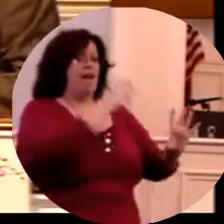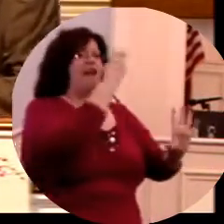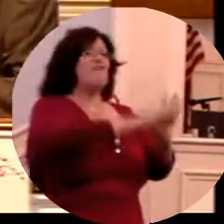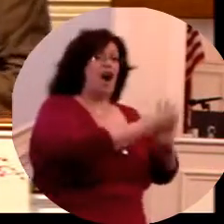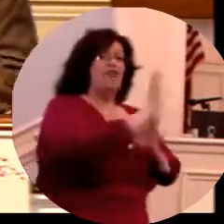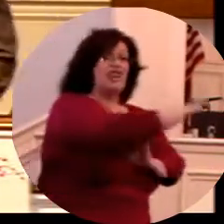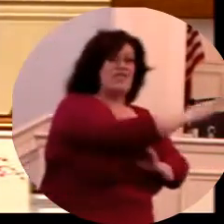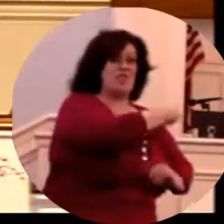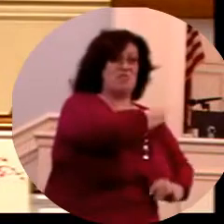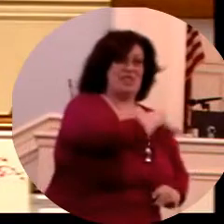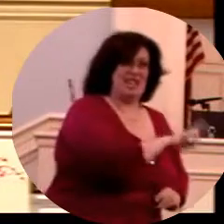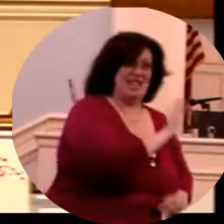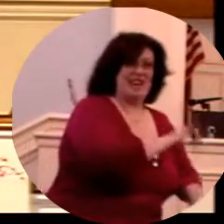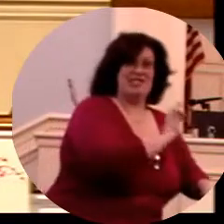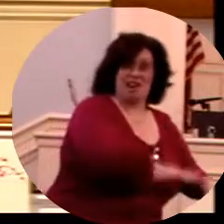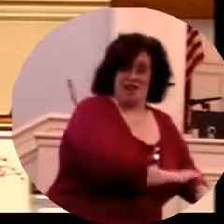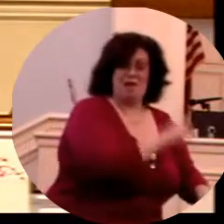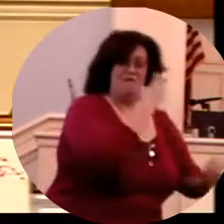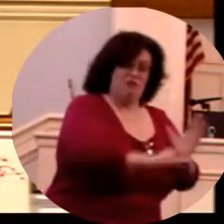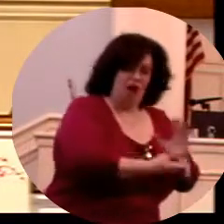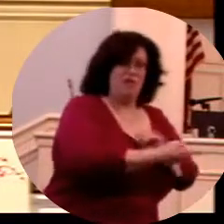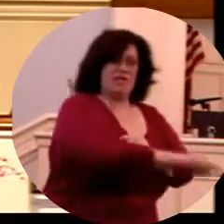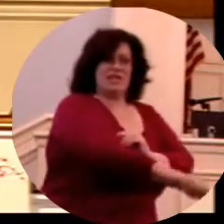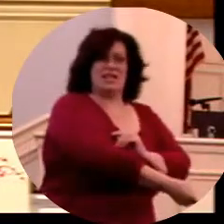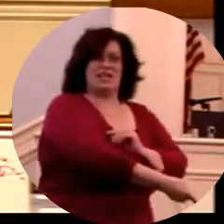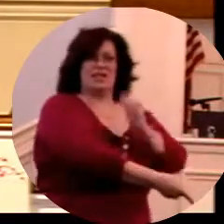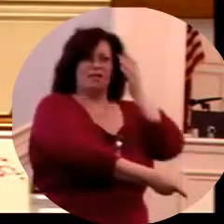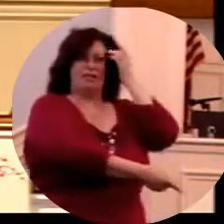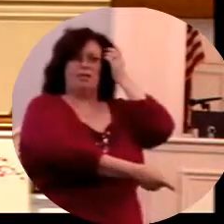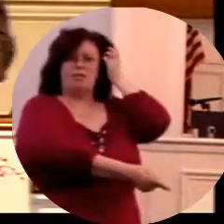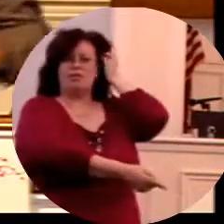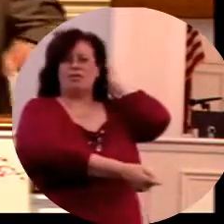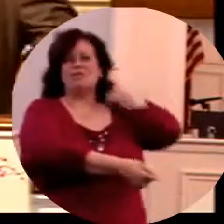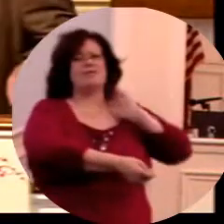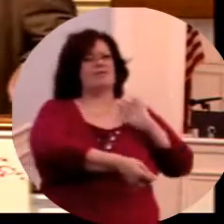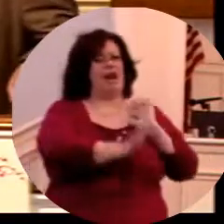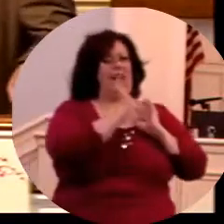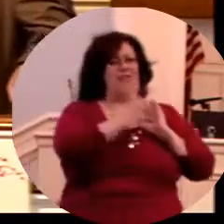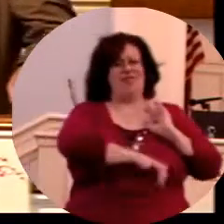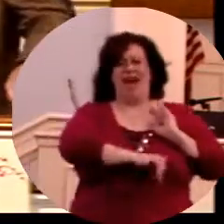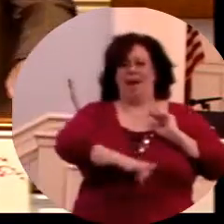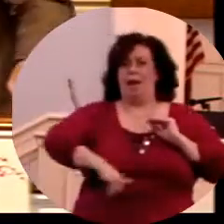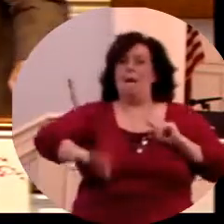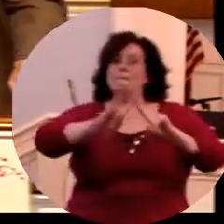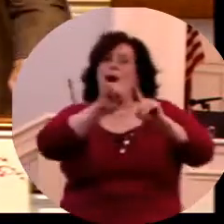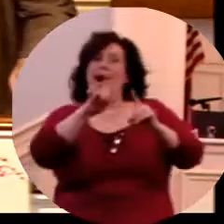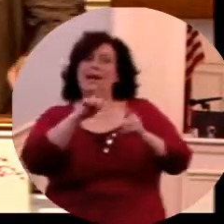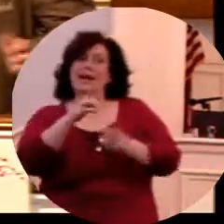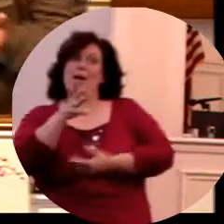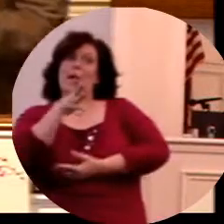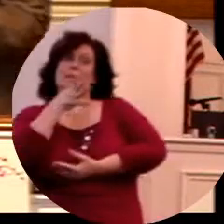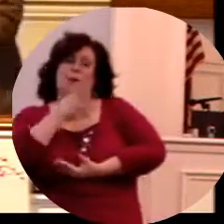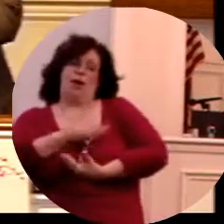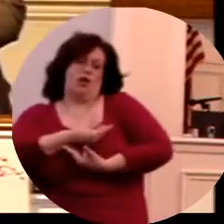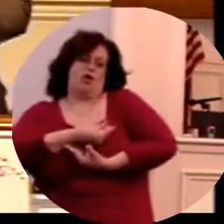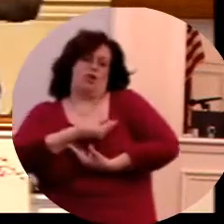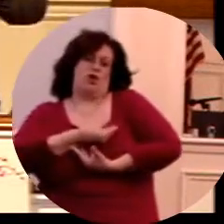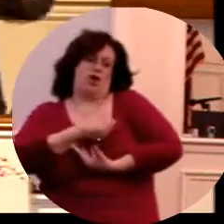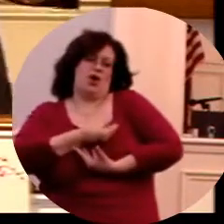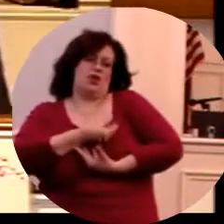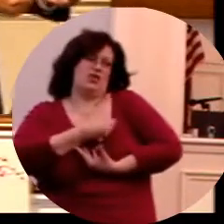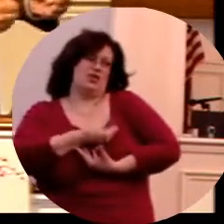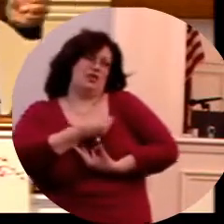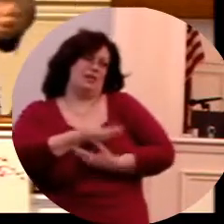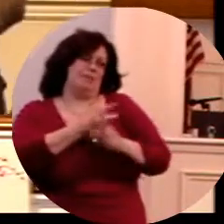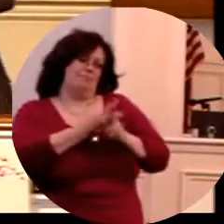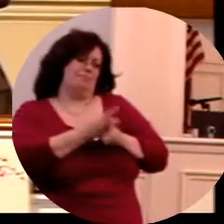the New Age occultic doctrines of the day. But you know what? That message and that instruction of his mother, thank God,